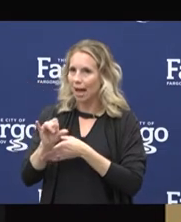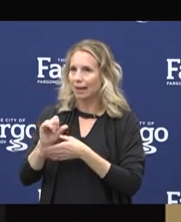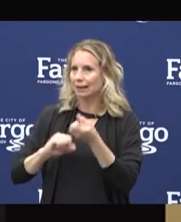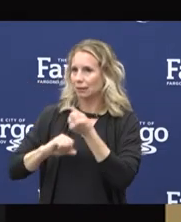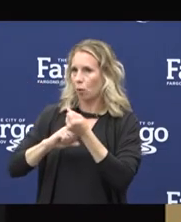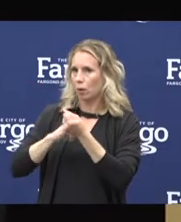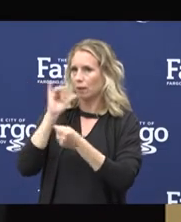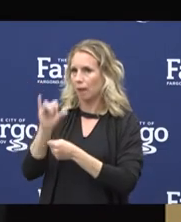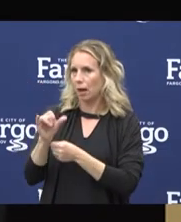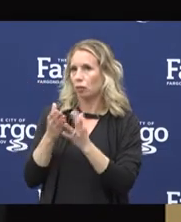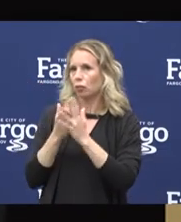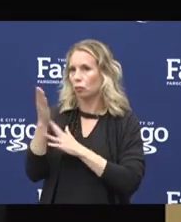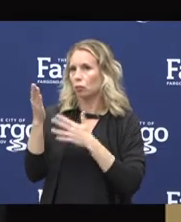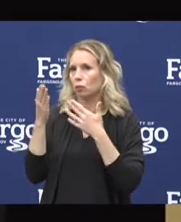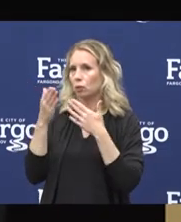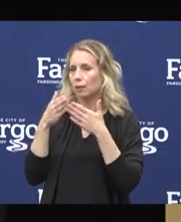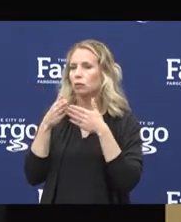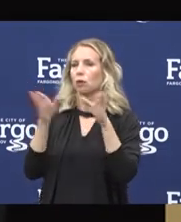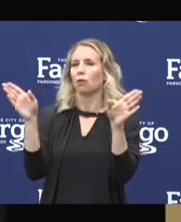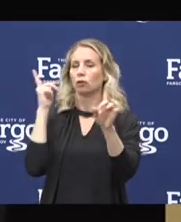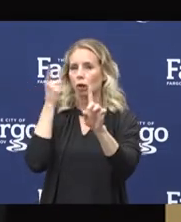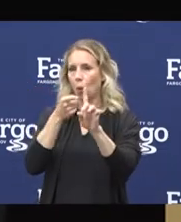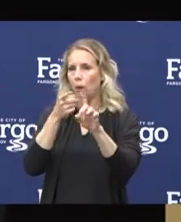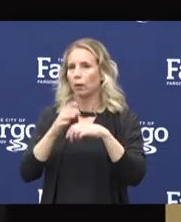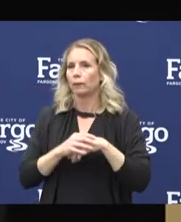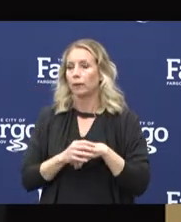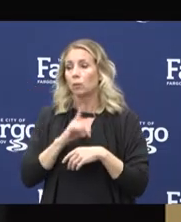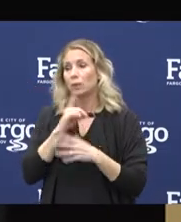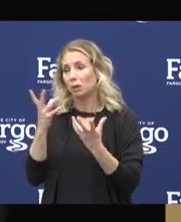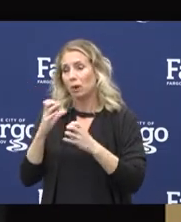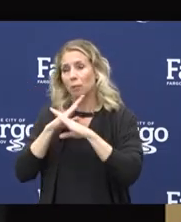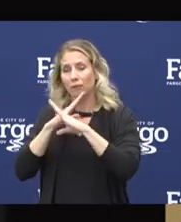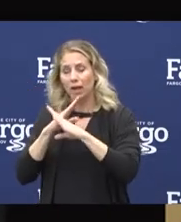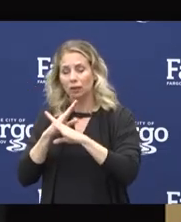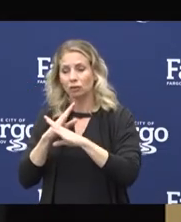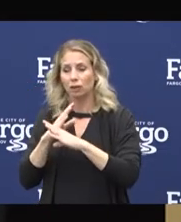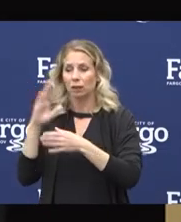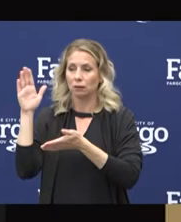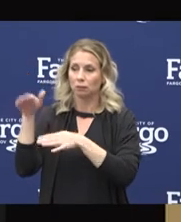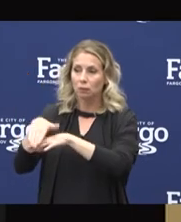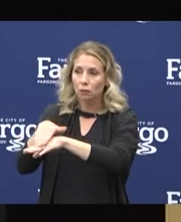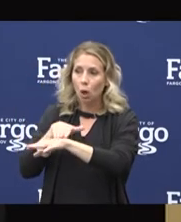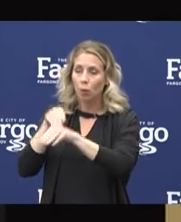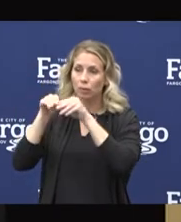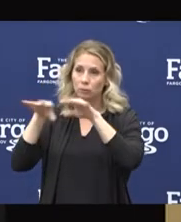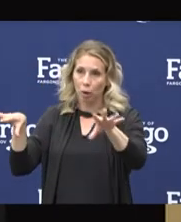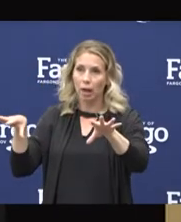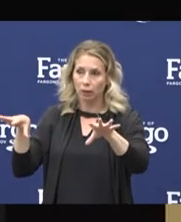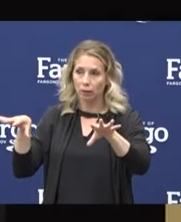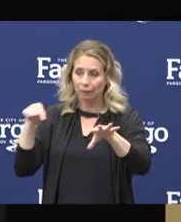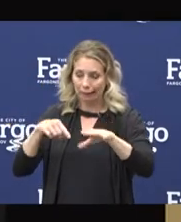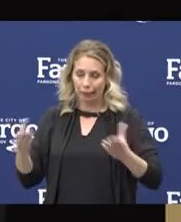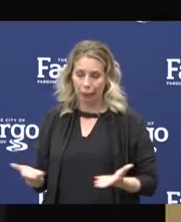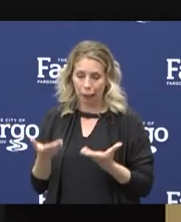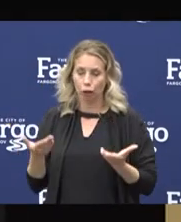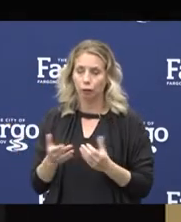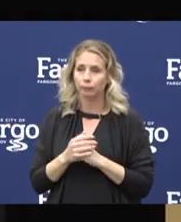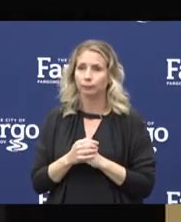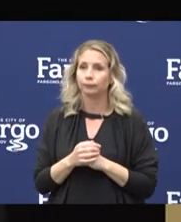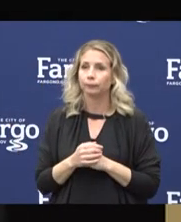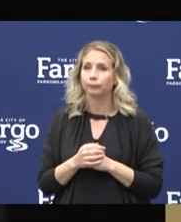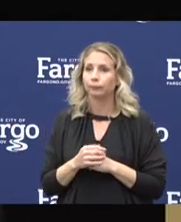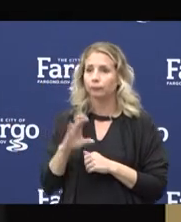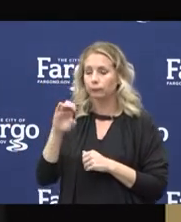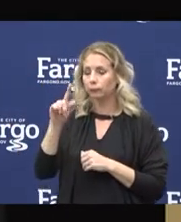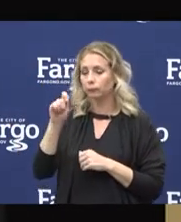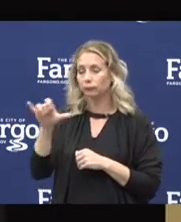task force, which is prevention and mitigation of the community spread of COVID-19 in our metro area. So Clay County